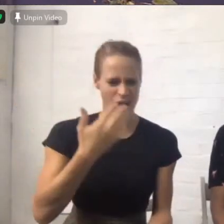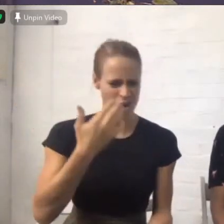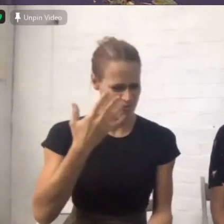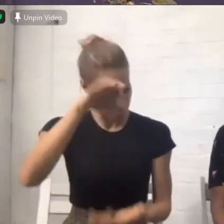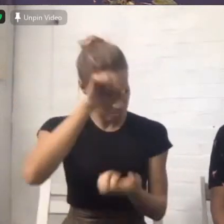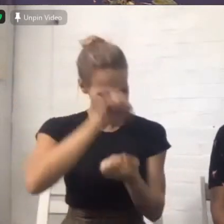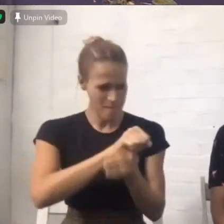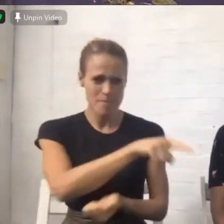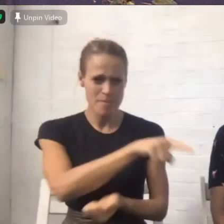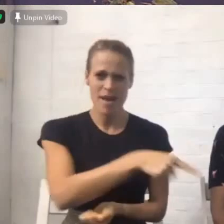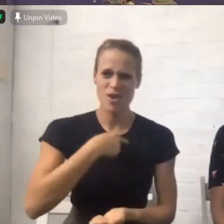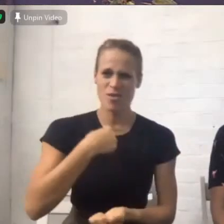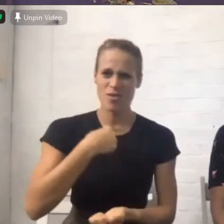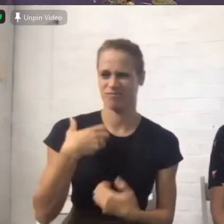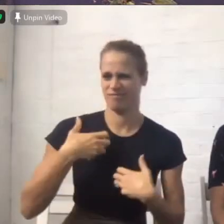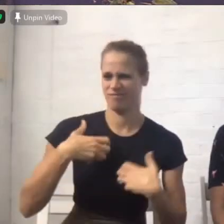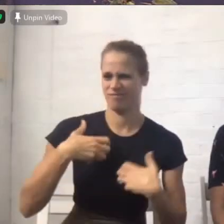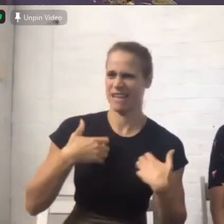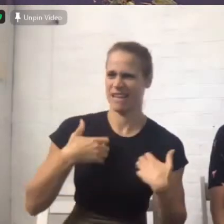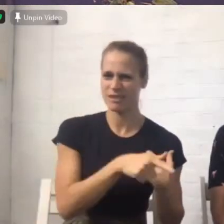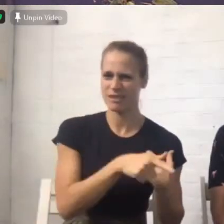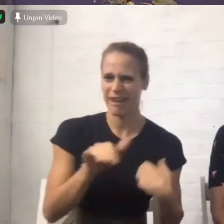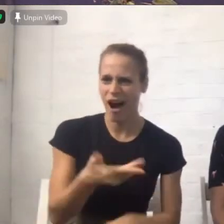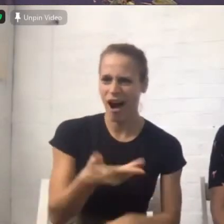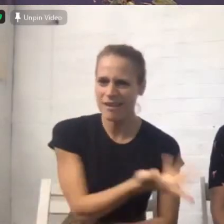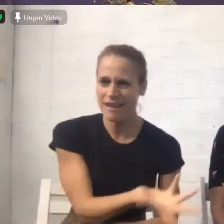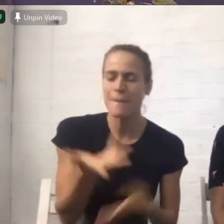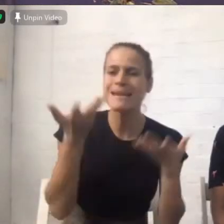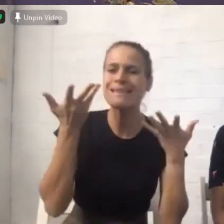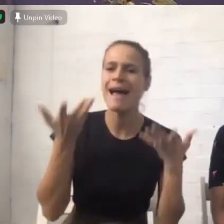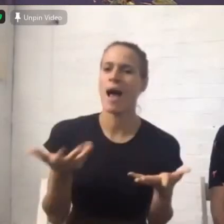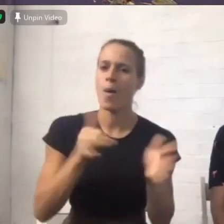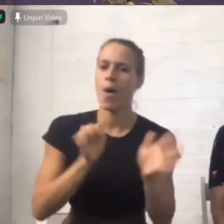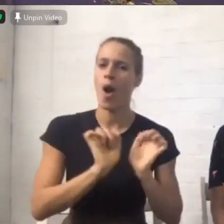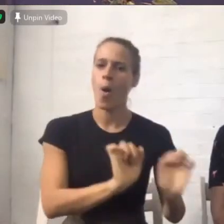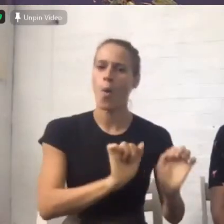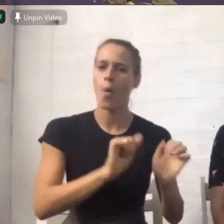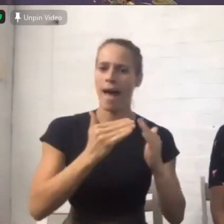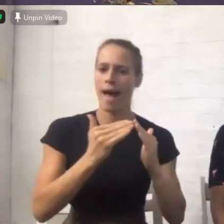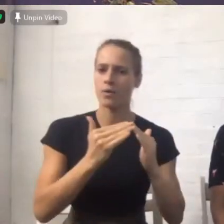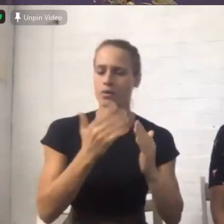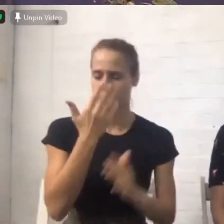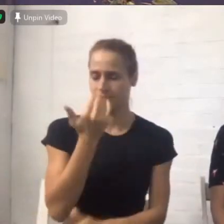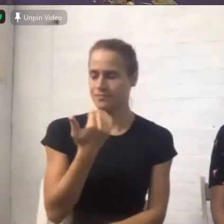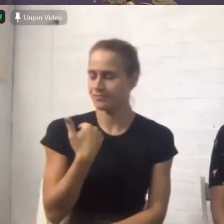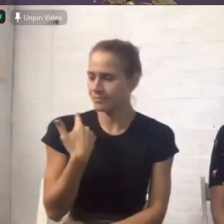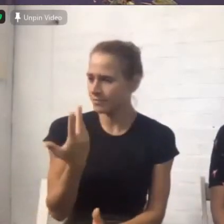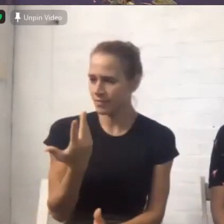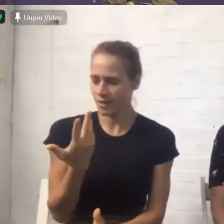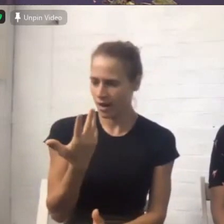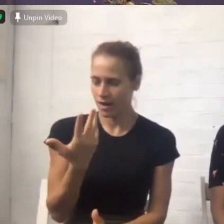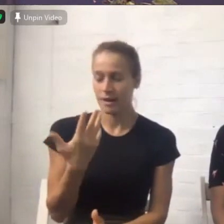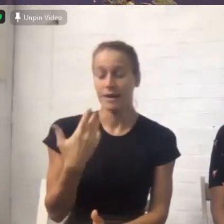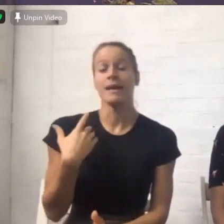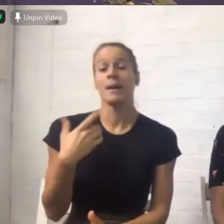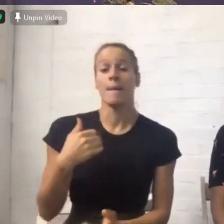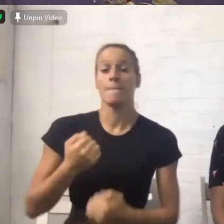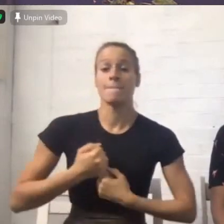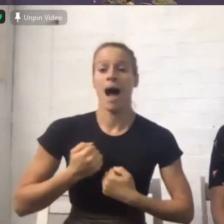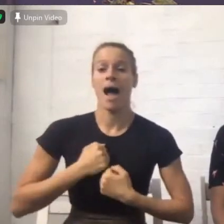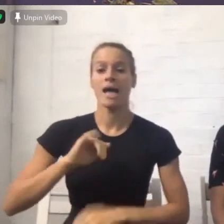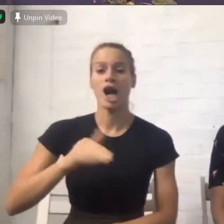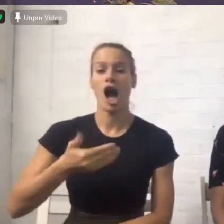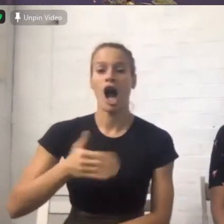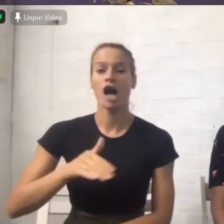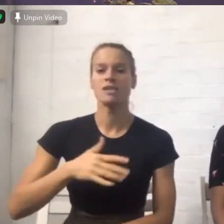to weed my garden and I couldn't I couldn't get rid of the weeds I just couldn't get rid of these weeds they kept coming back and my garden backed onto